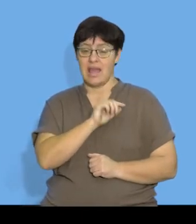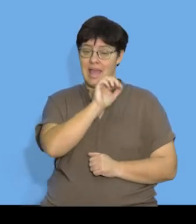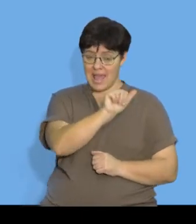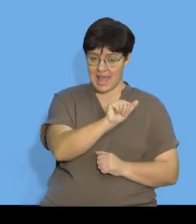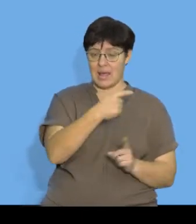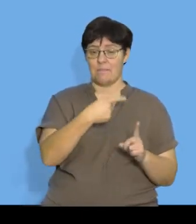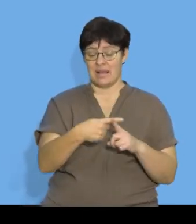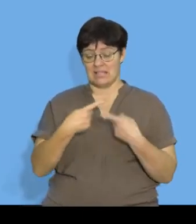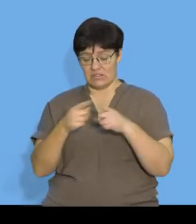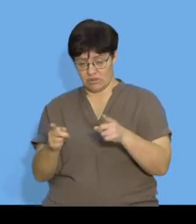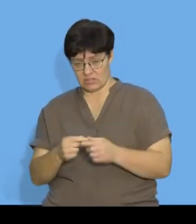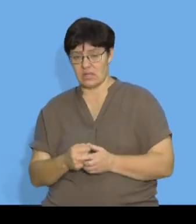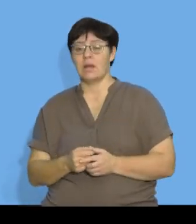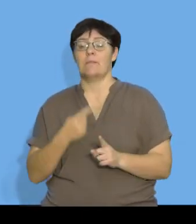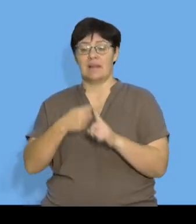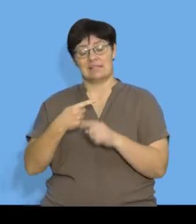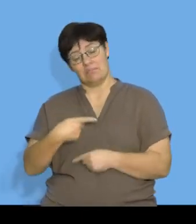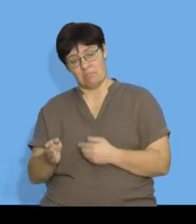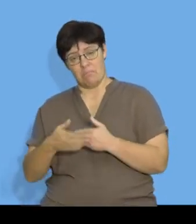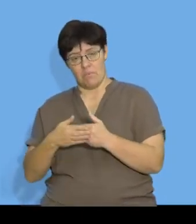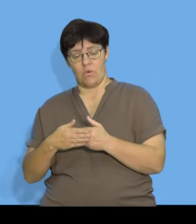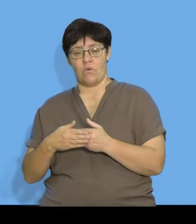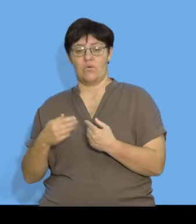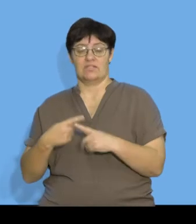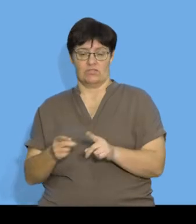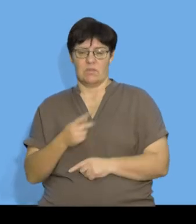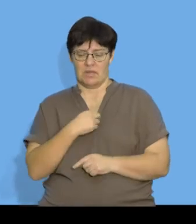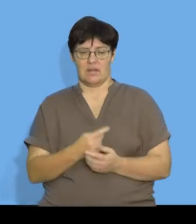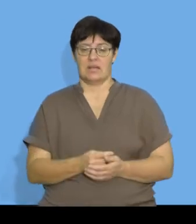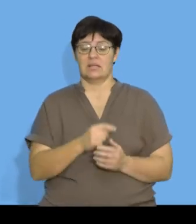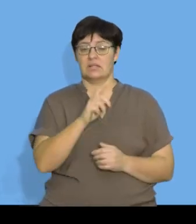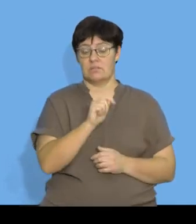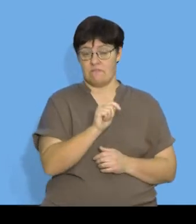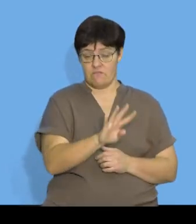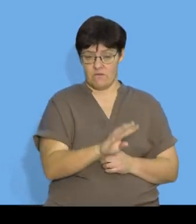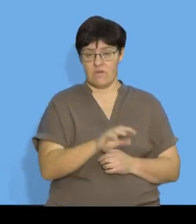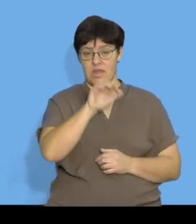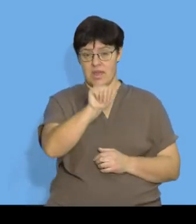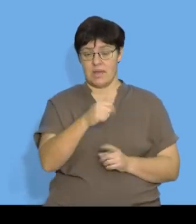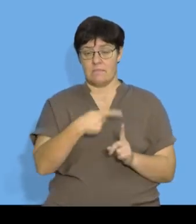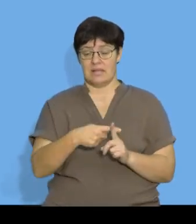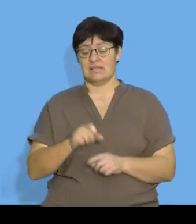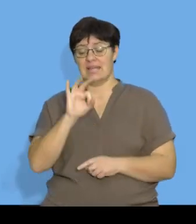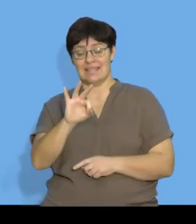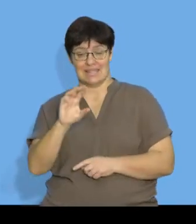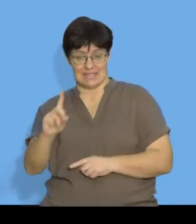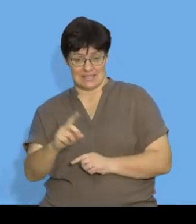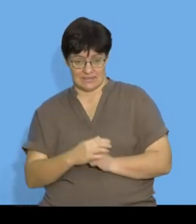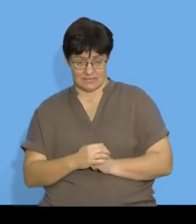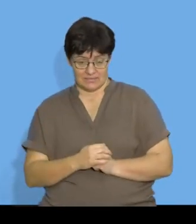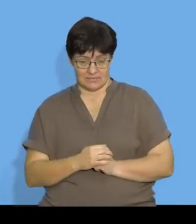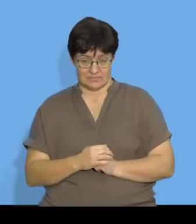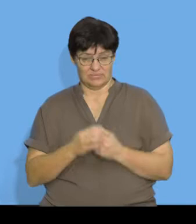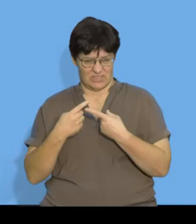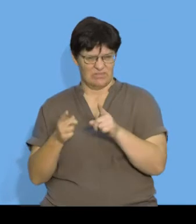A plus a difference plus another difference. Term 4 will be A plus 3 differences.